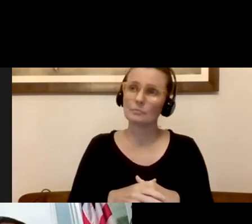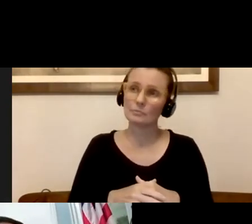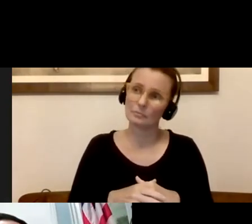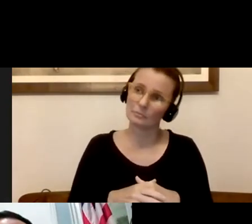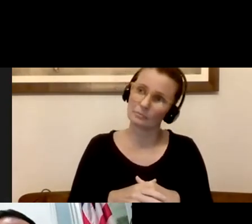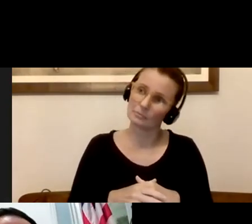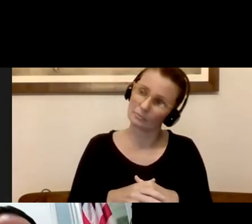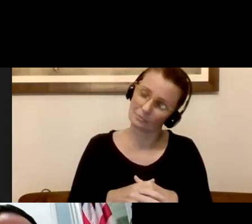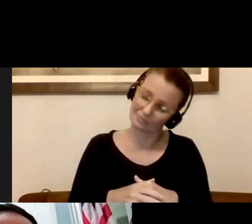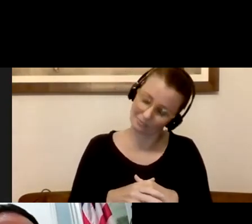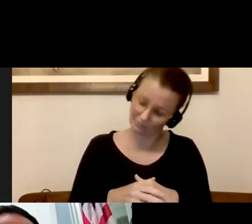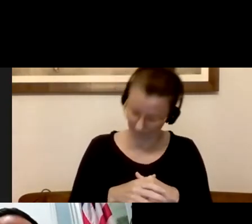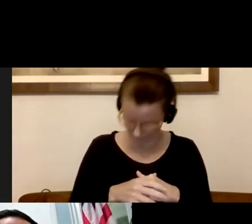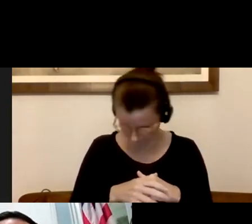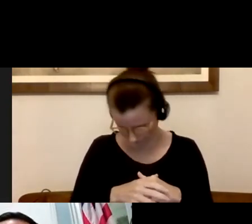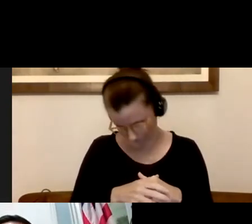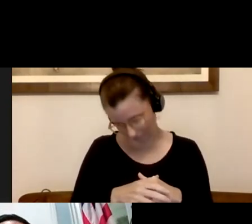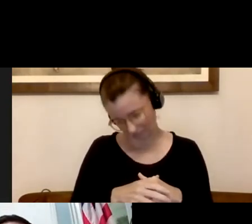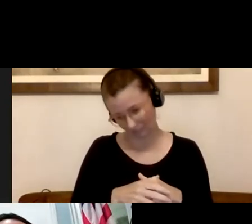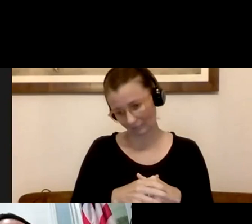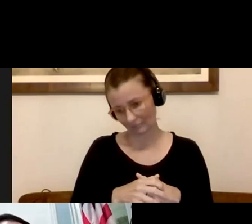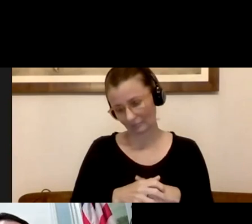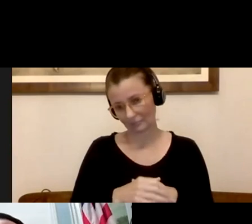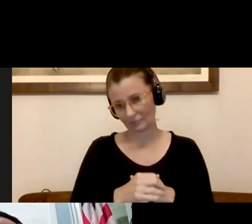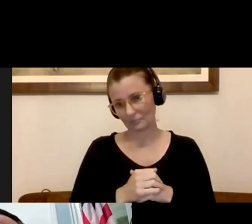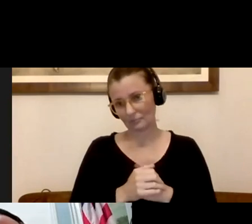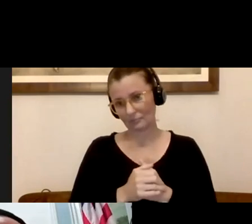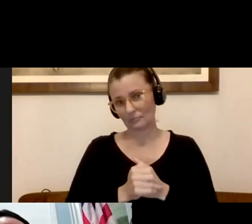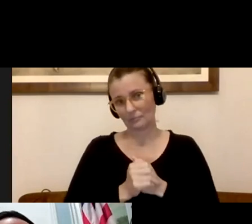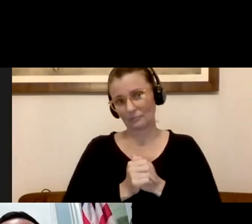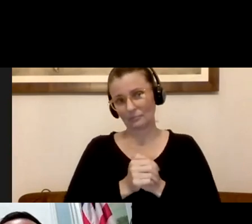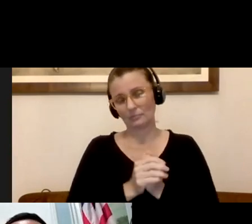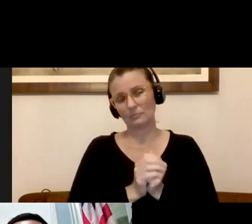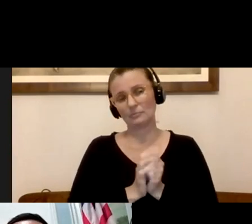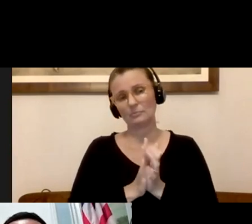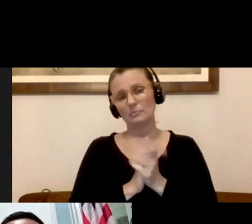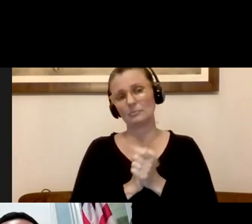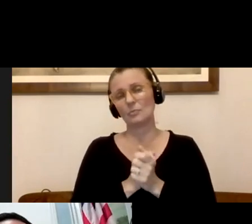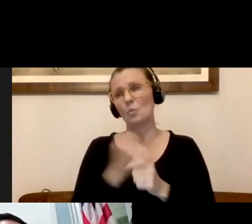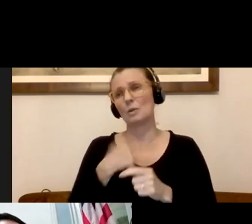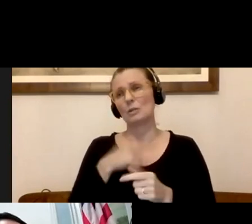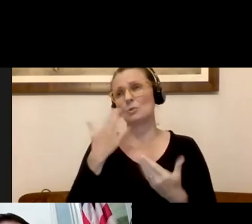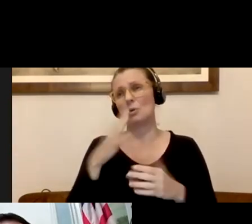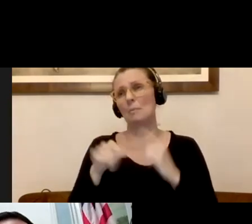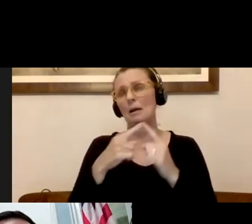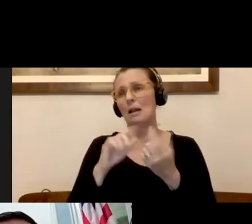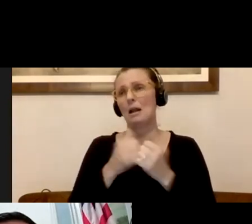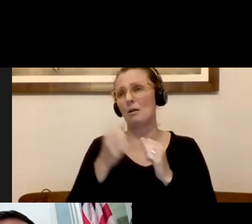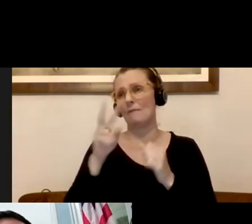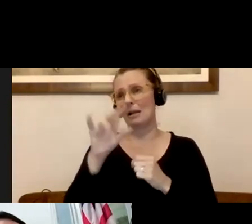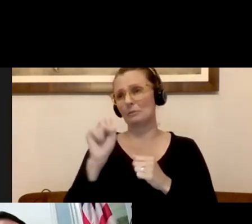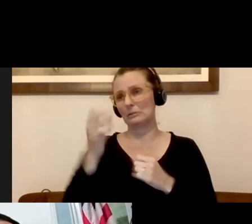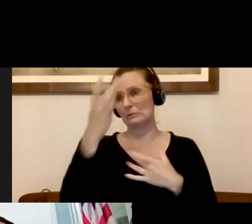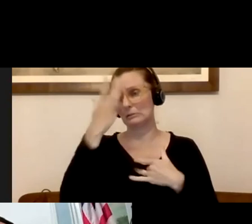and as well as contact tracing and case tracking to understand how the virus is spreading. So more on this will become, we want to be guided by the